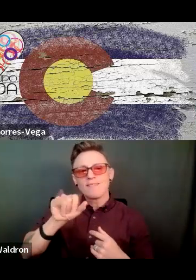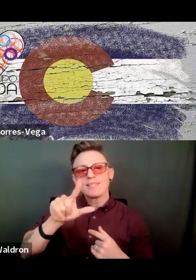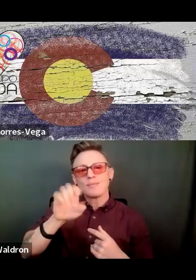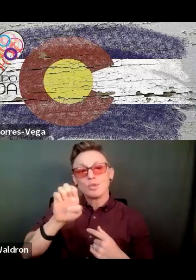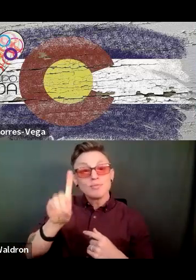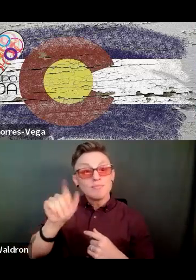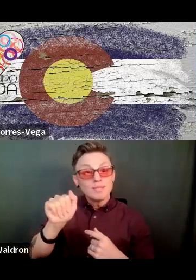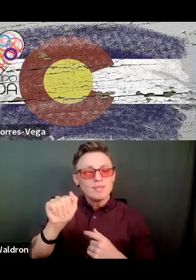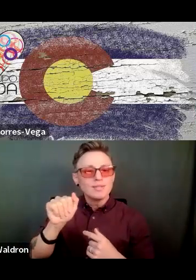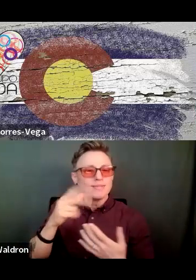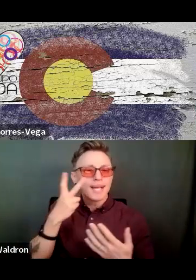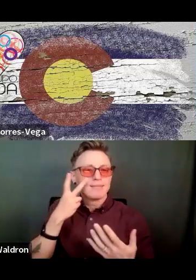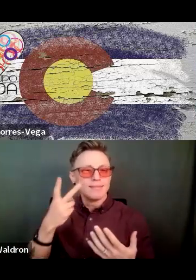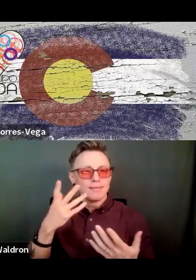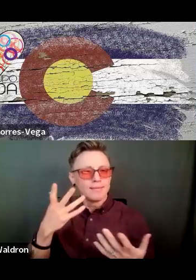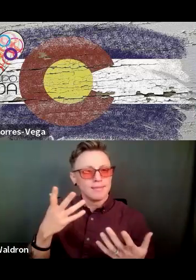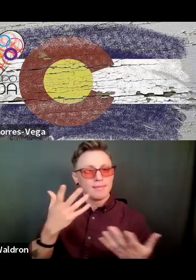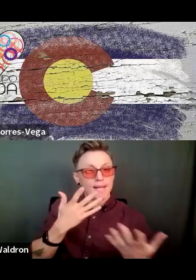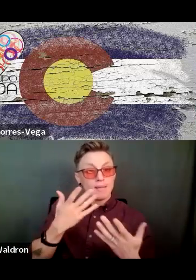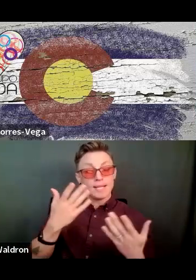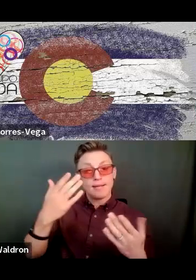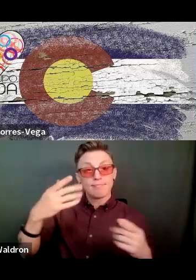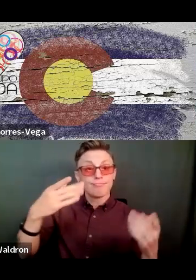people, you know, don't understand that there may be